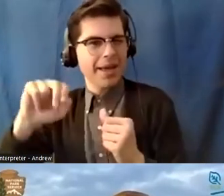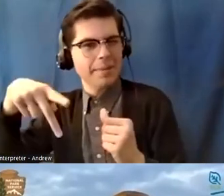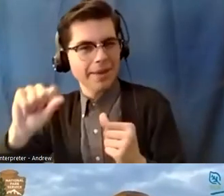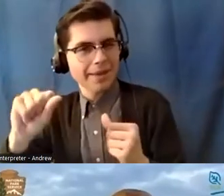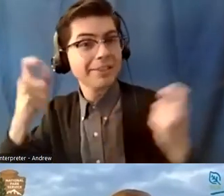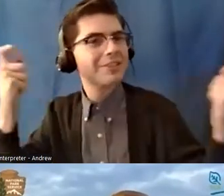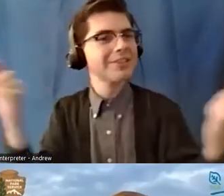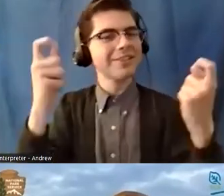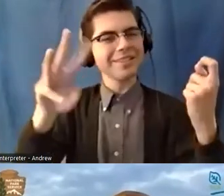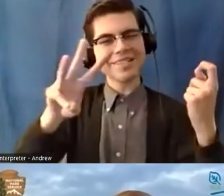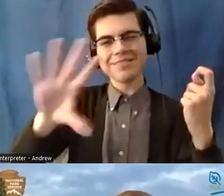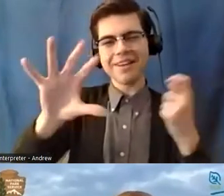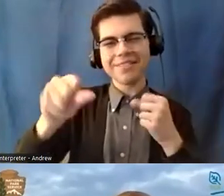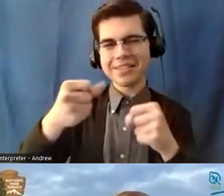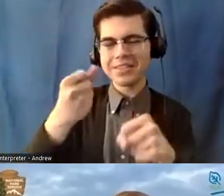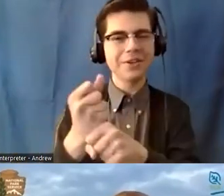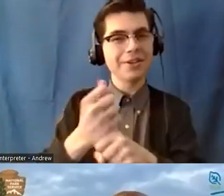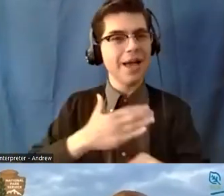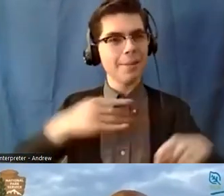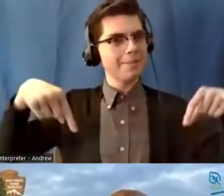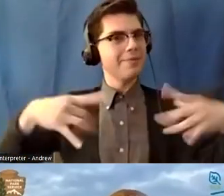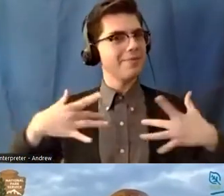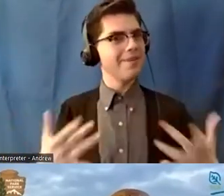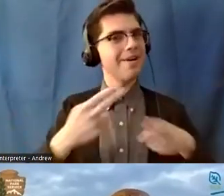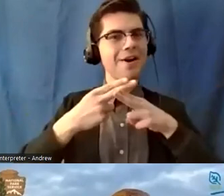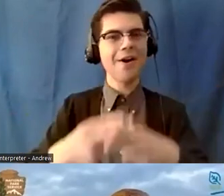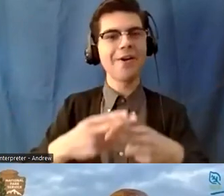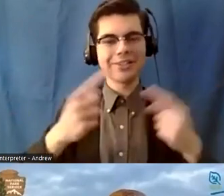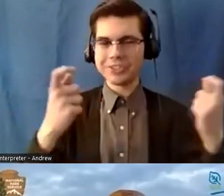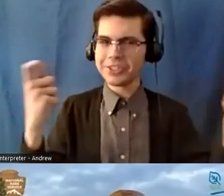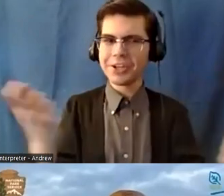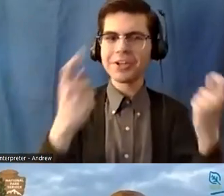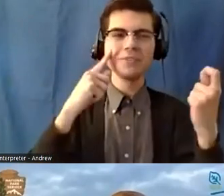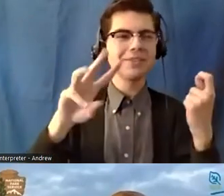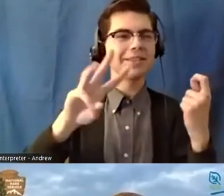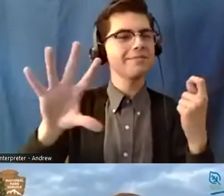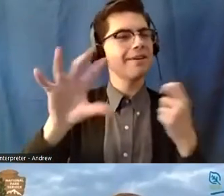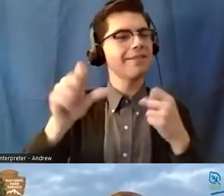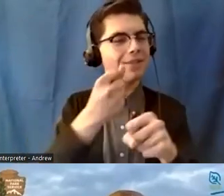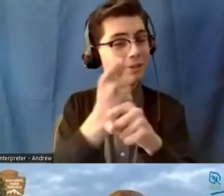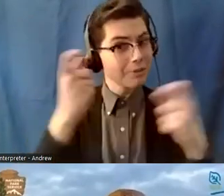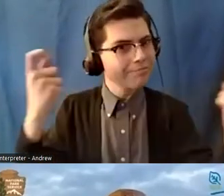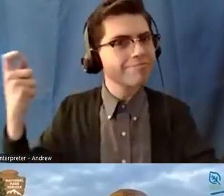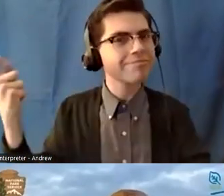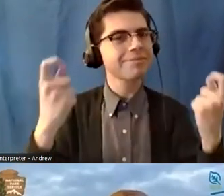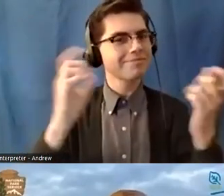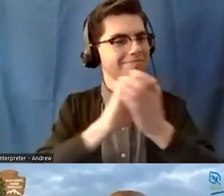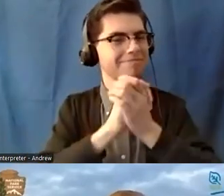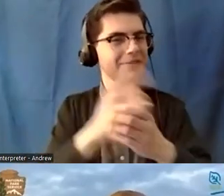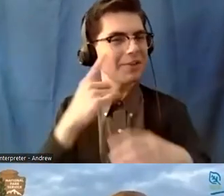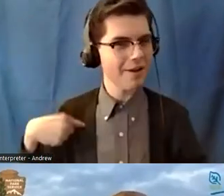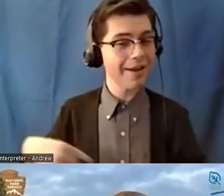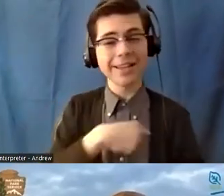65 years i love that title of this event because it's so true you know so cheers to all of us liz thank you so much for